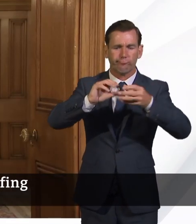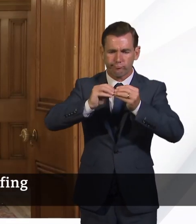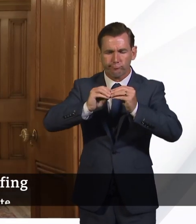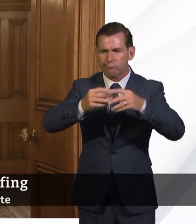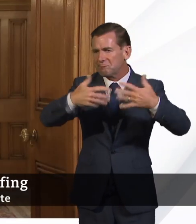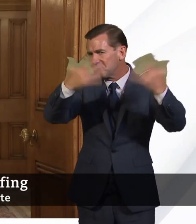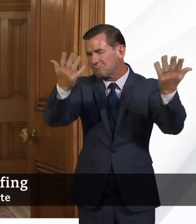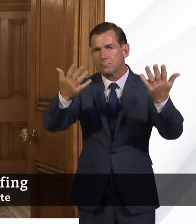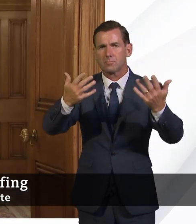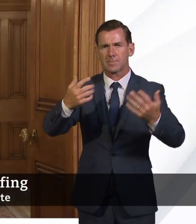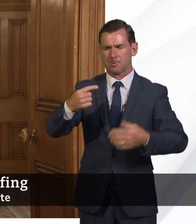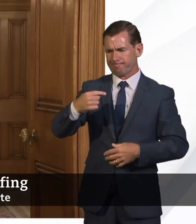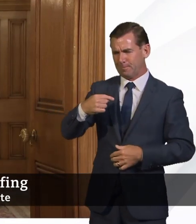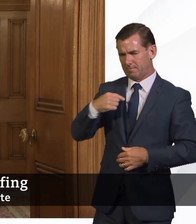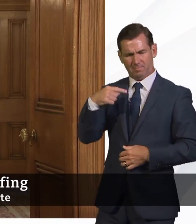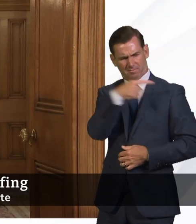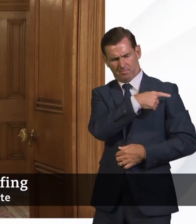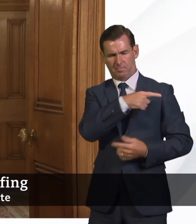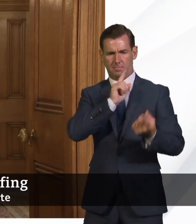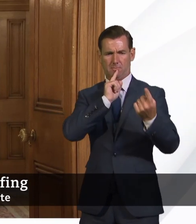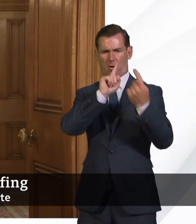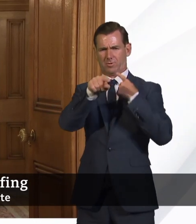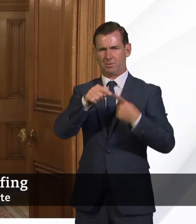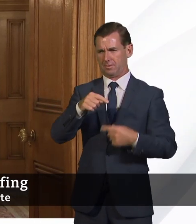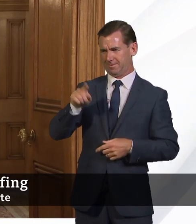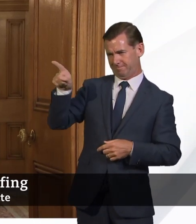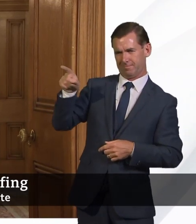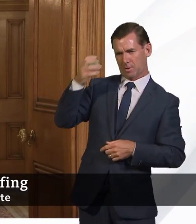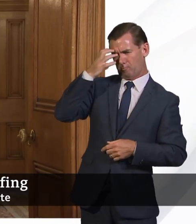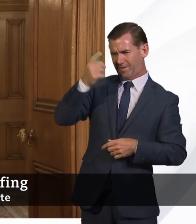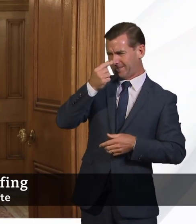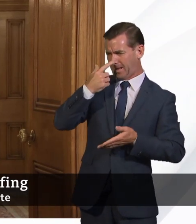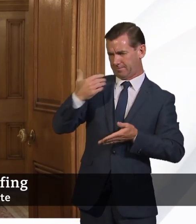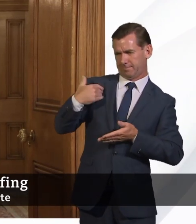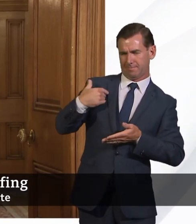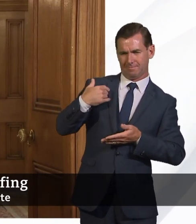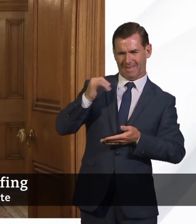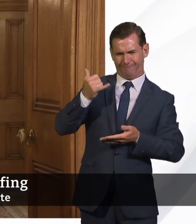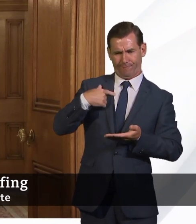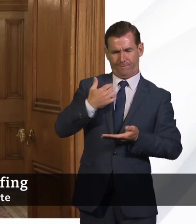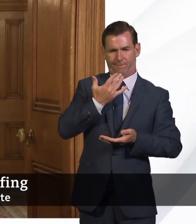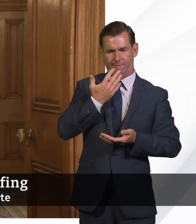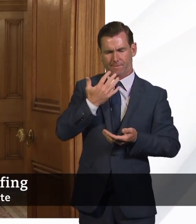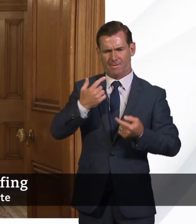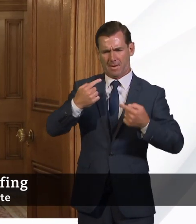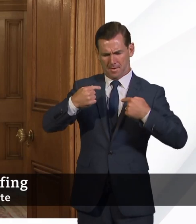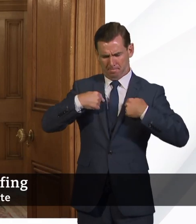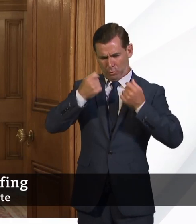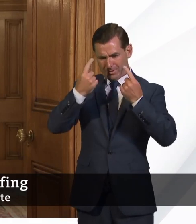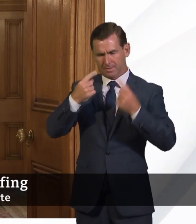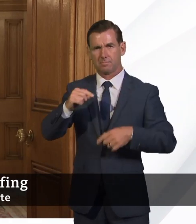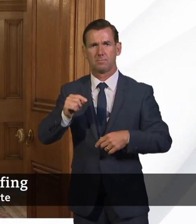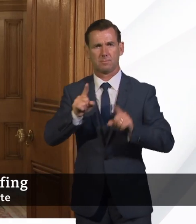My understanding of the science, and I know that Stephen will put me right if I get this wrong. But in terms of sort of priority, social